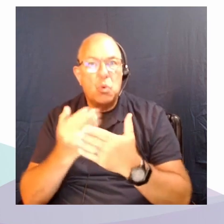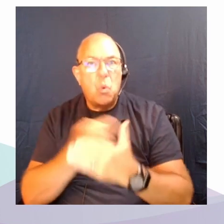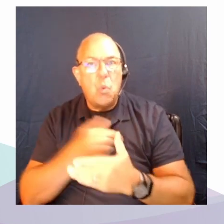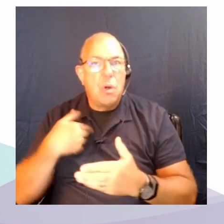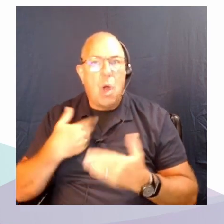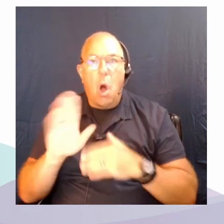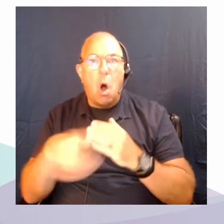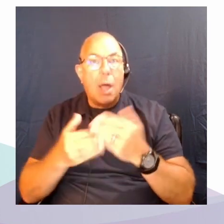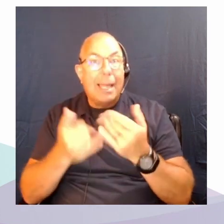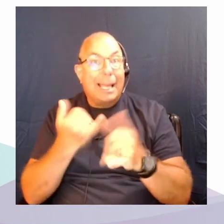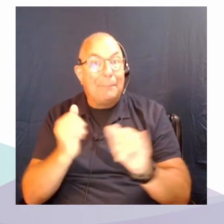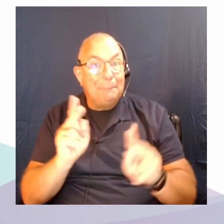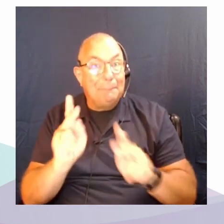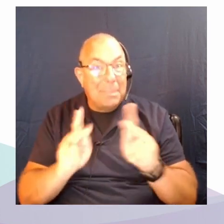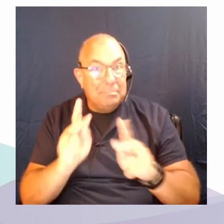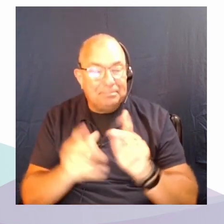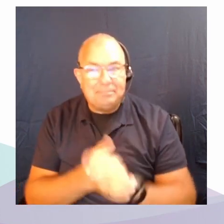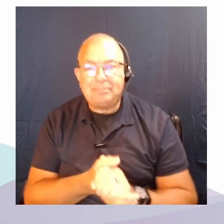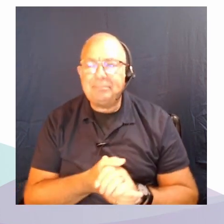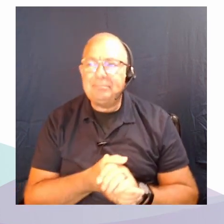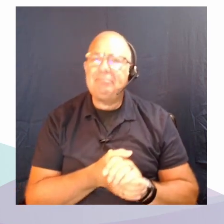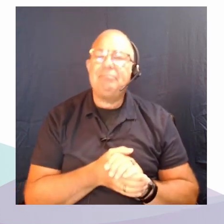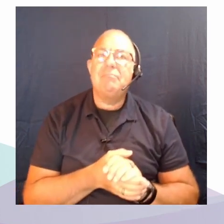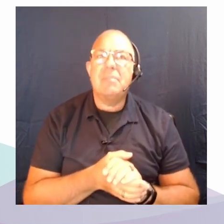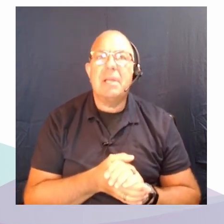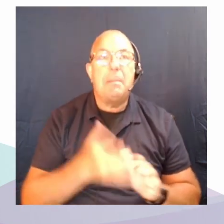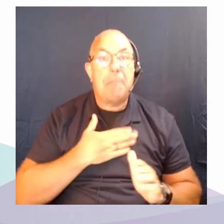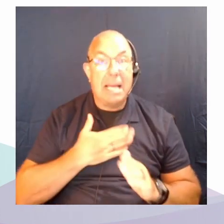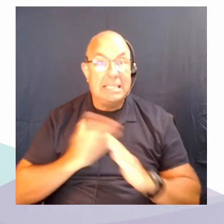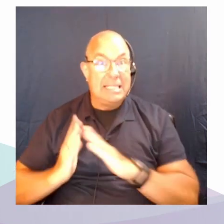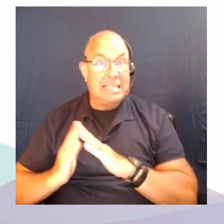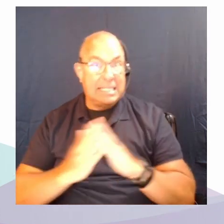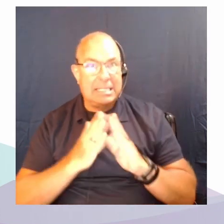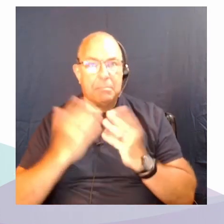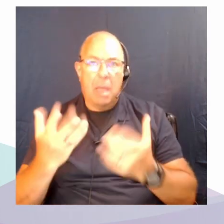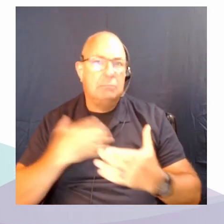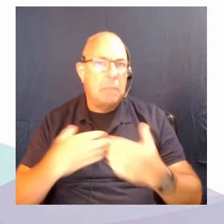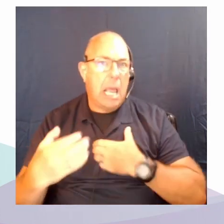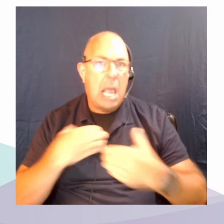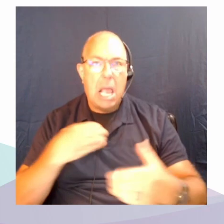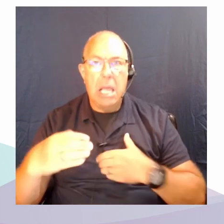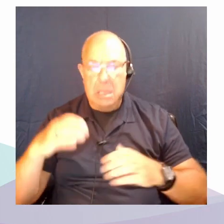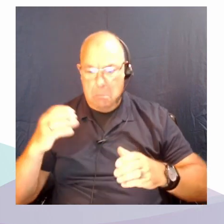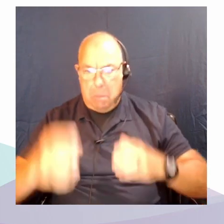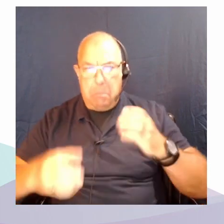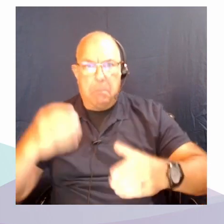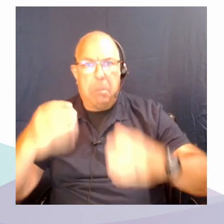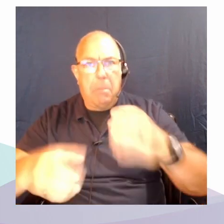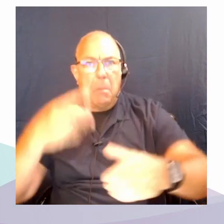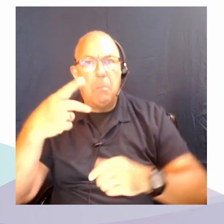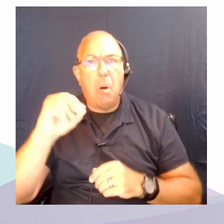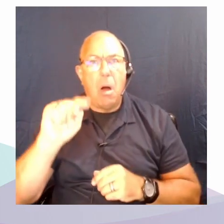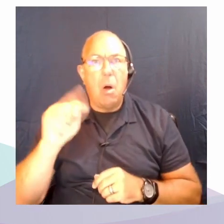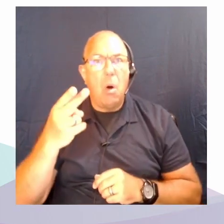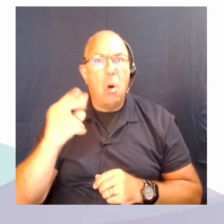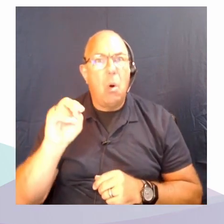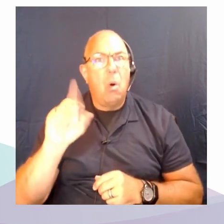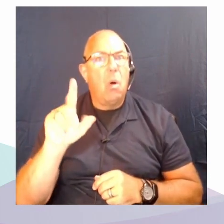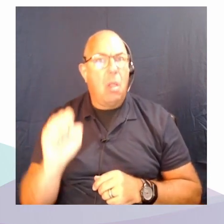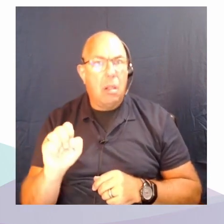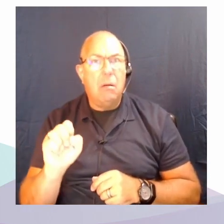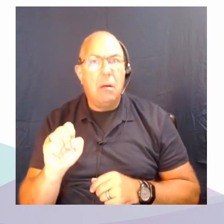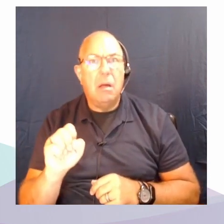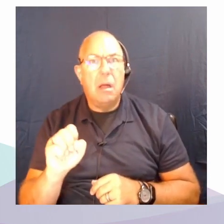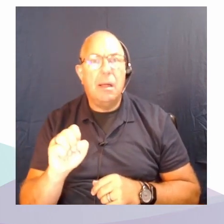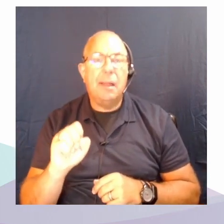I think about how in my city there's so many complaints about potholes that really sum up the tensions between the reality that we all live